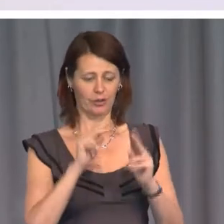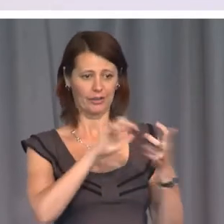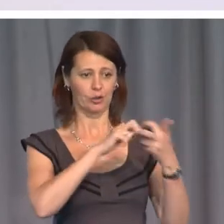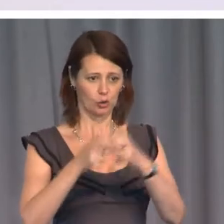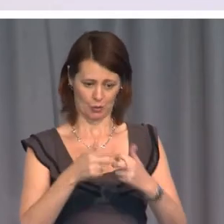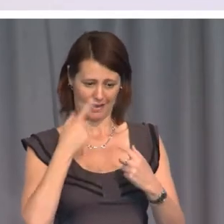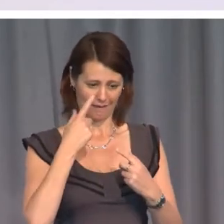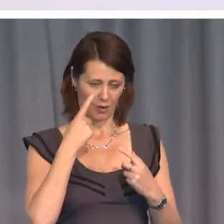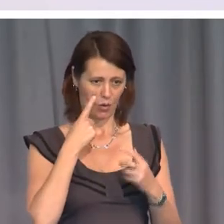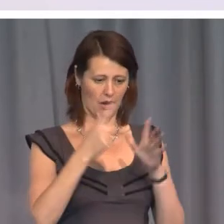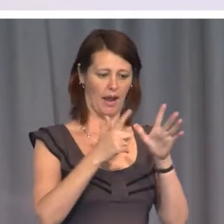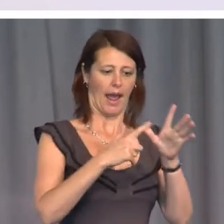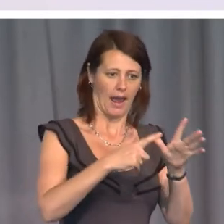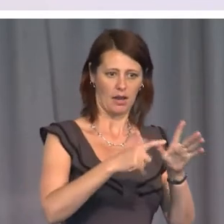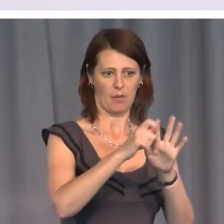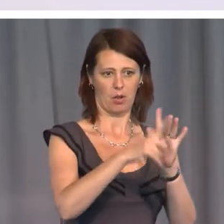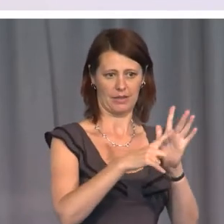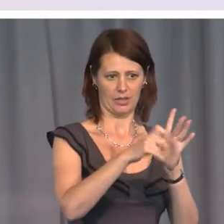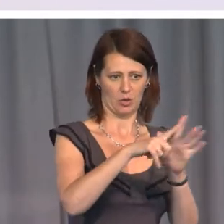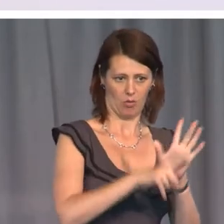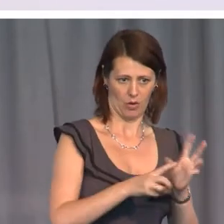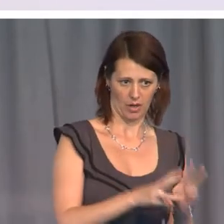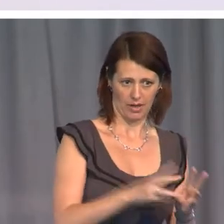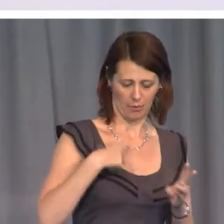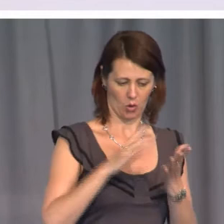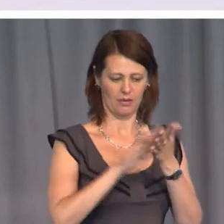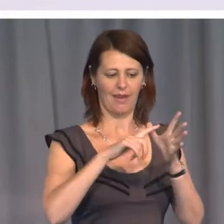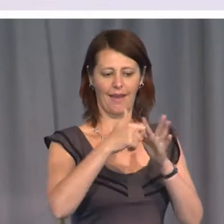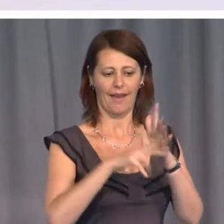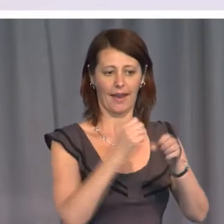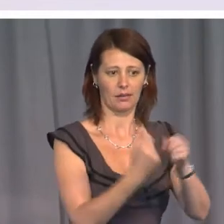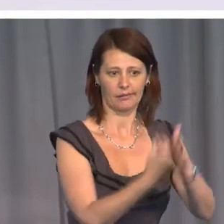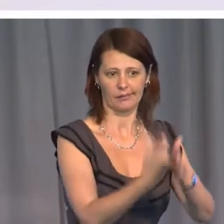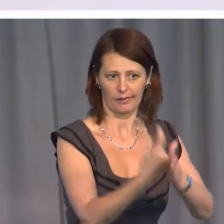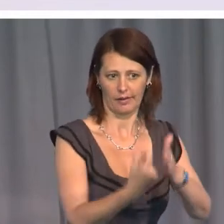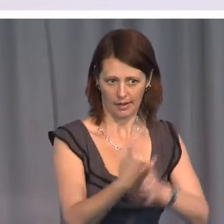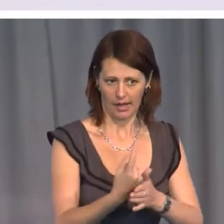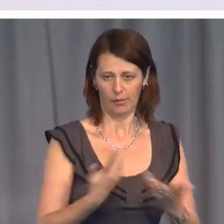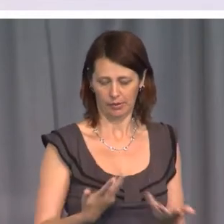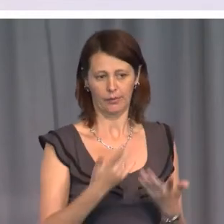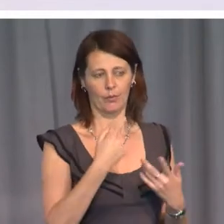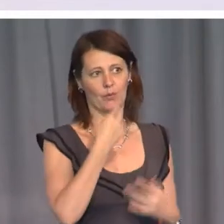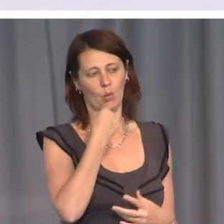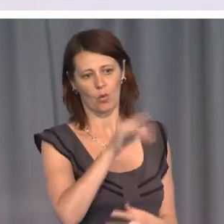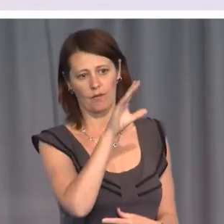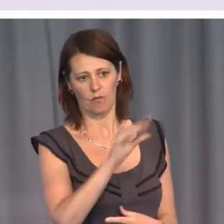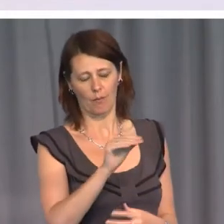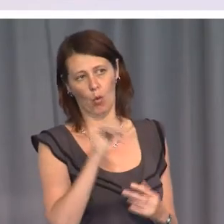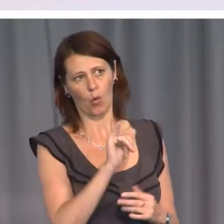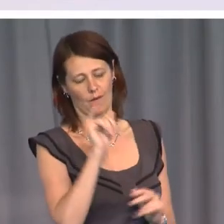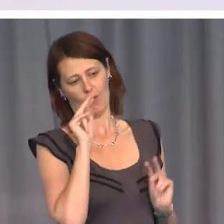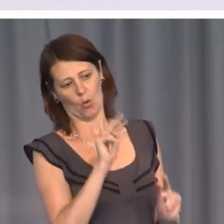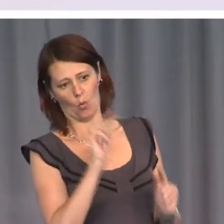at them apolitically because the hacking took place by order of or at least on the watch